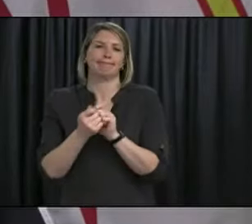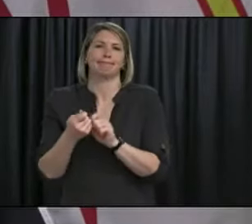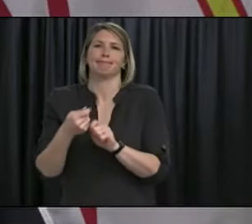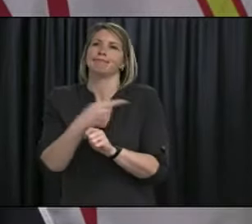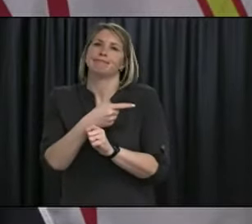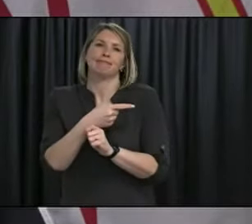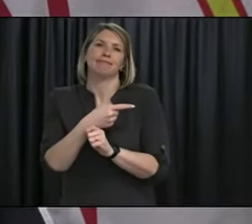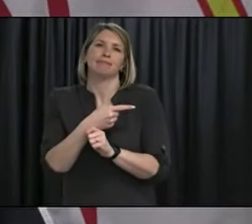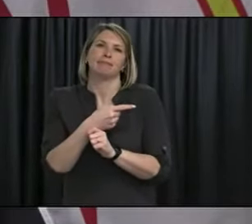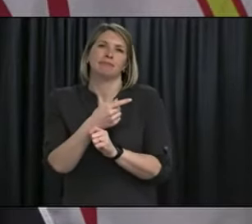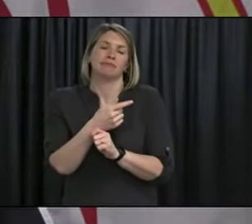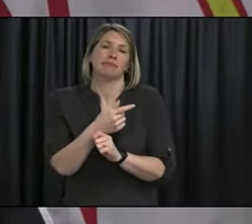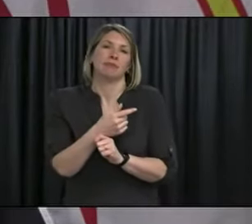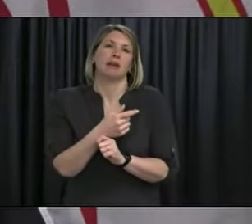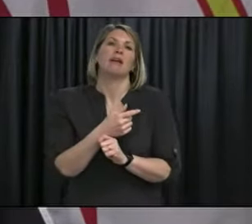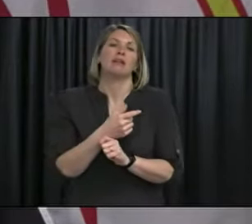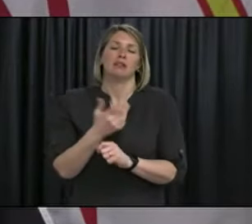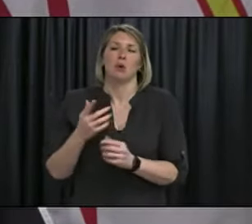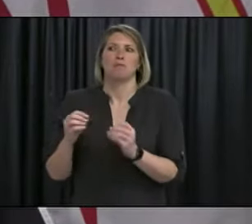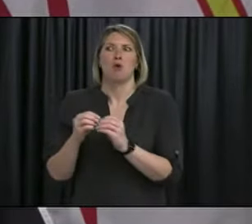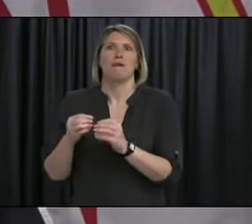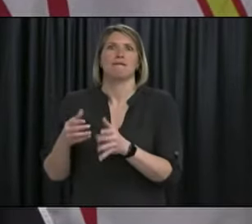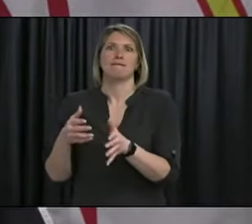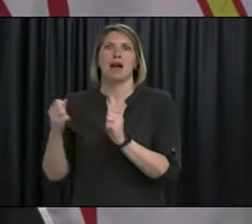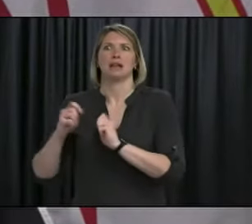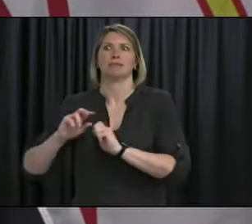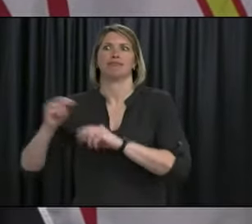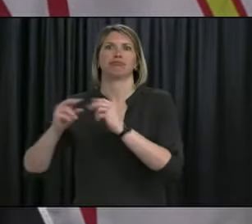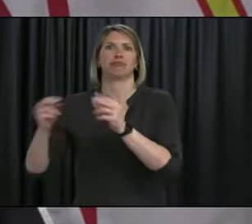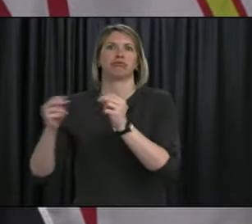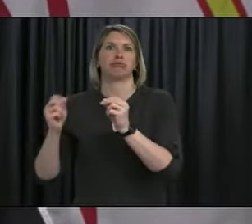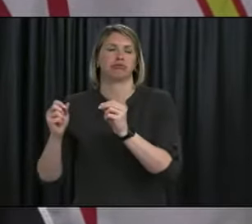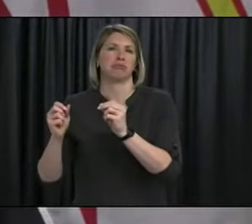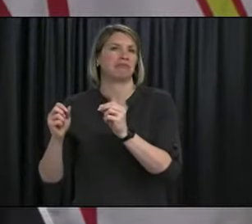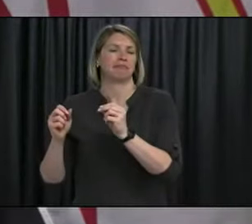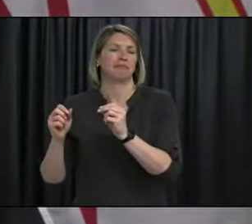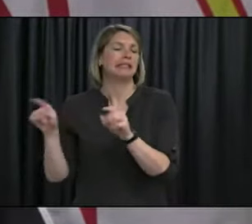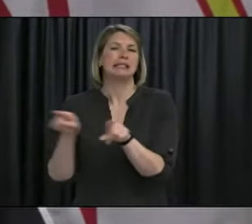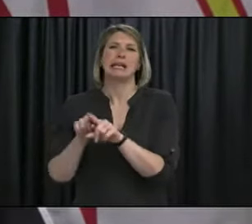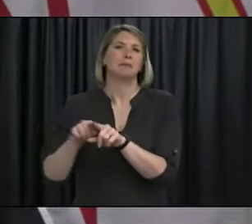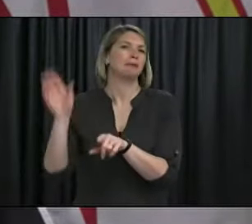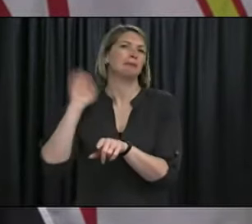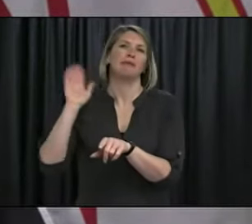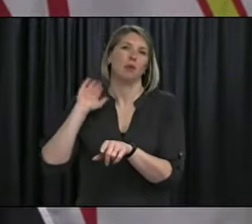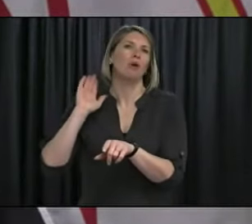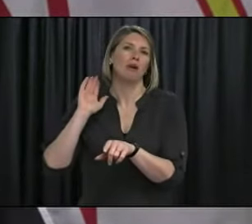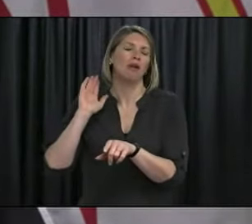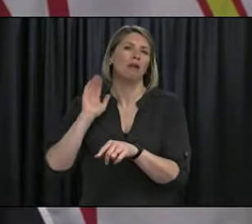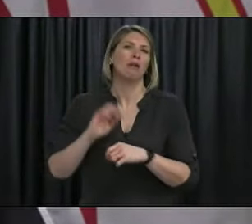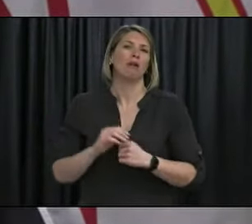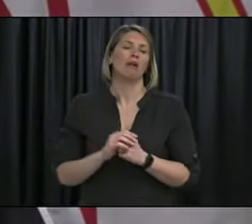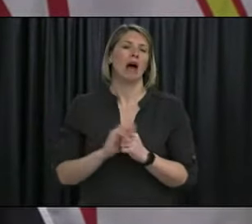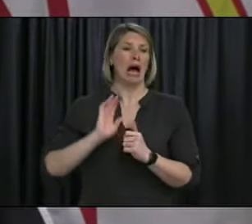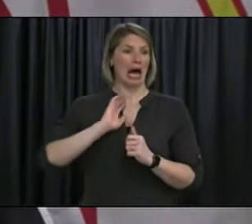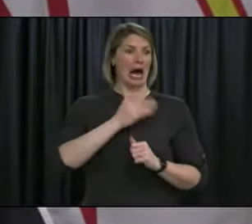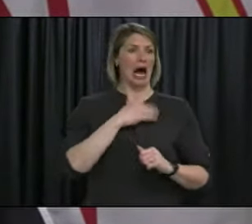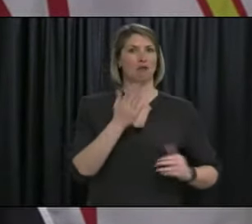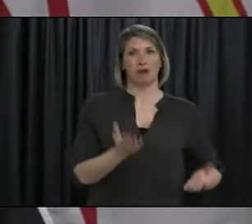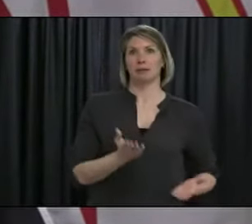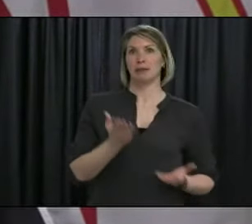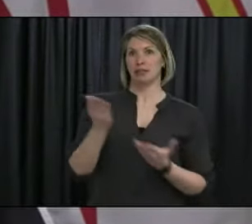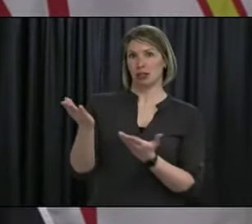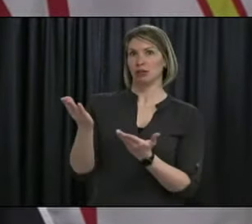spreads more quickly than the original form. Uh, so we based our advice and our recommendations on